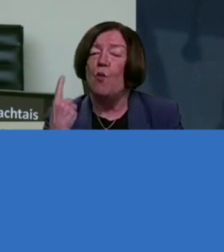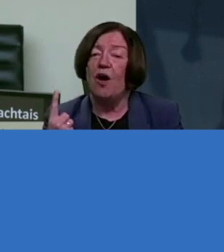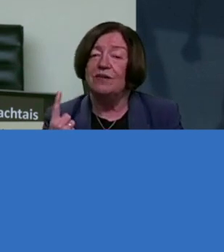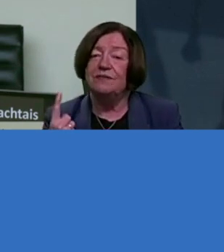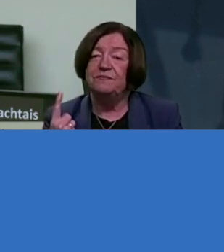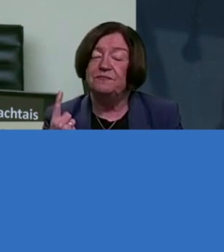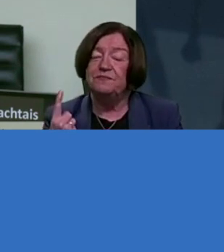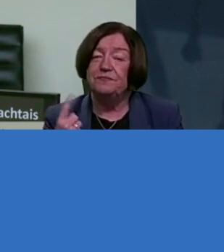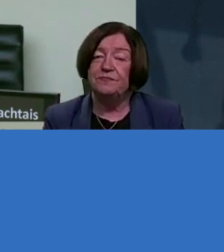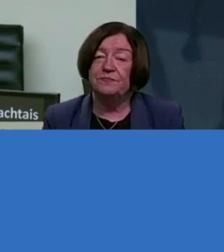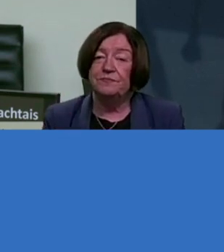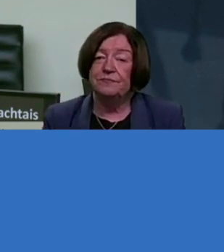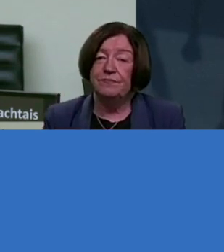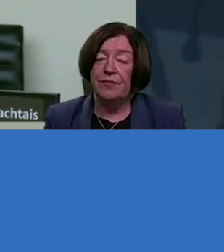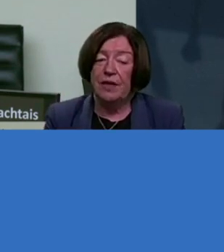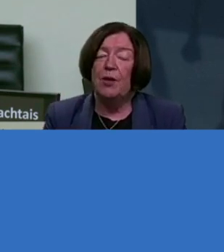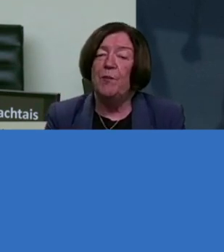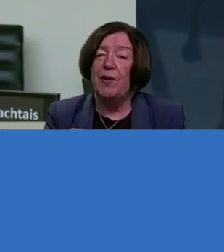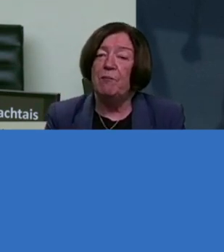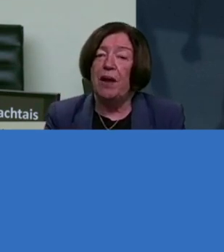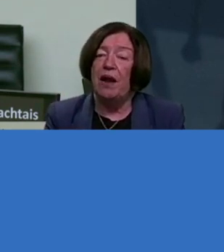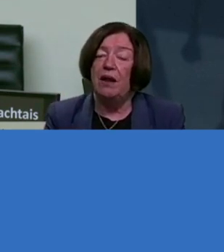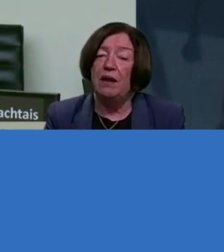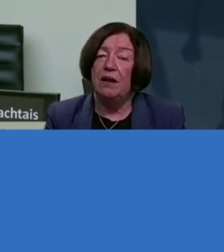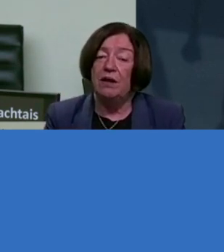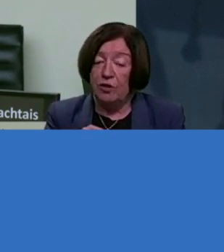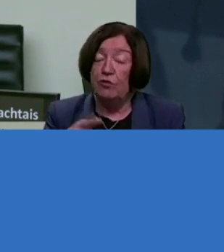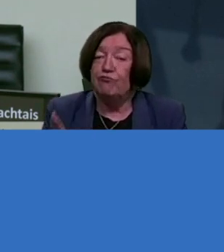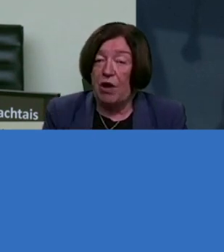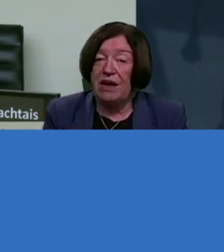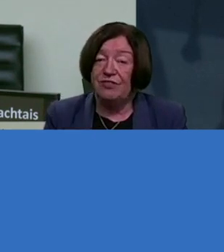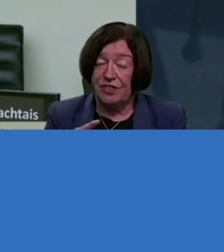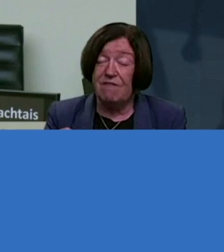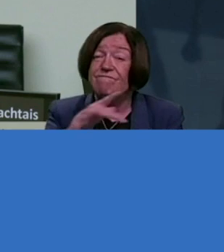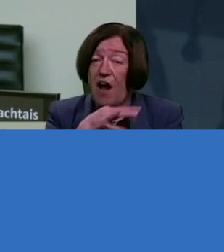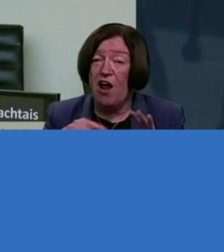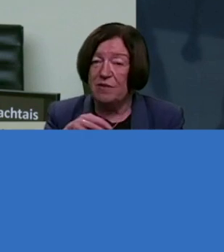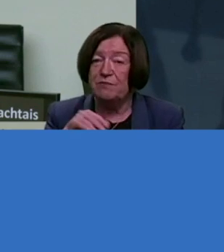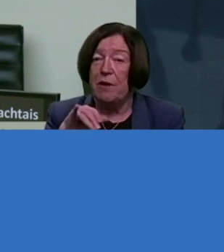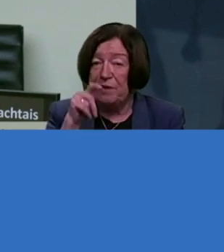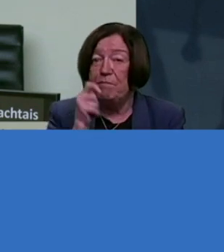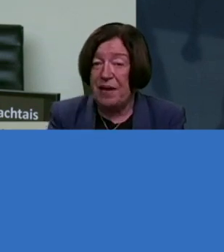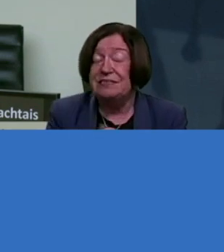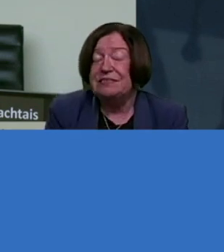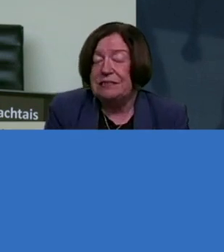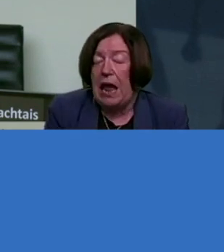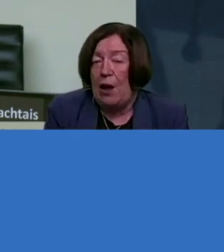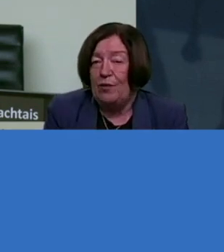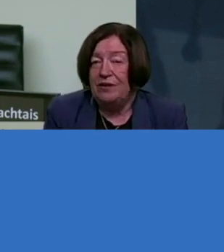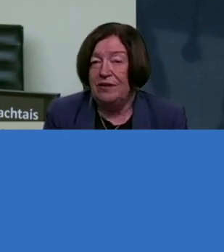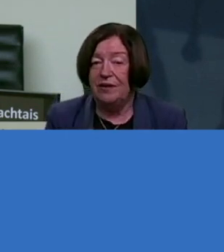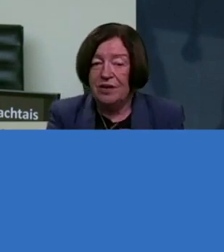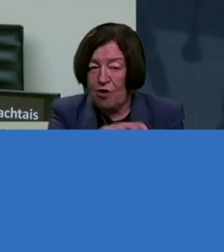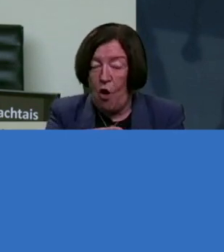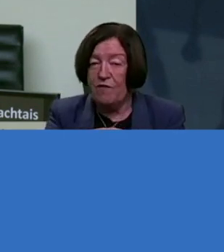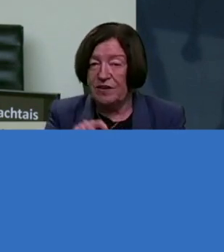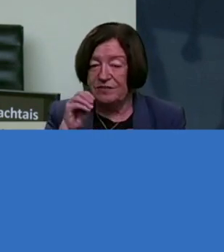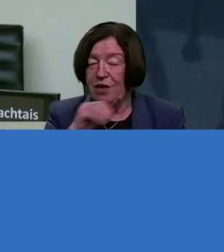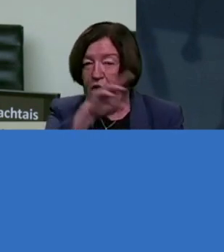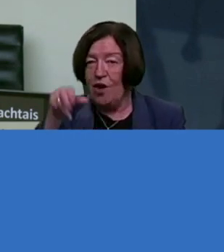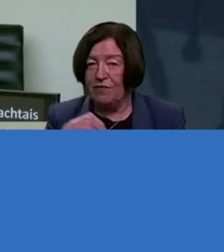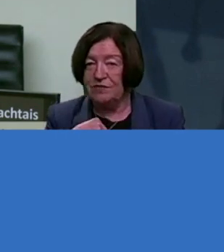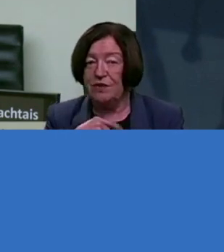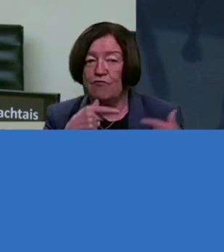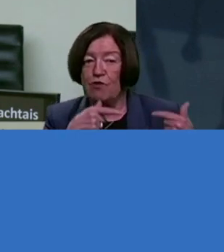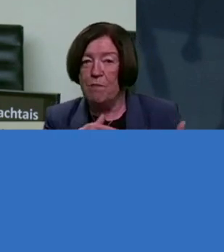that people who, you're quite right, the environment is probably best. Now, because COVID has taught us that remote